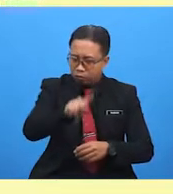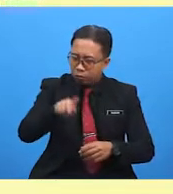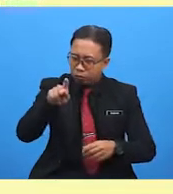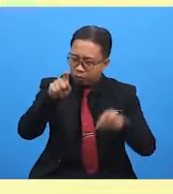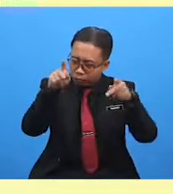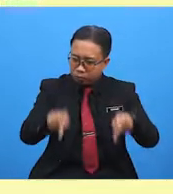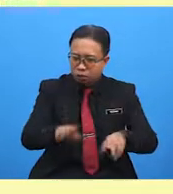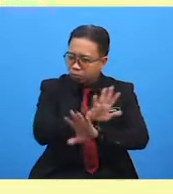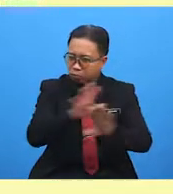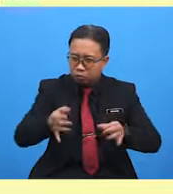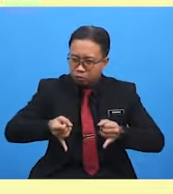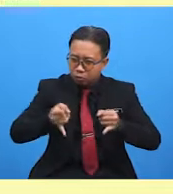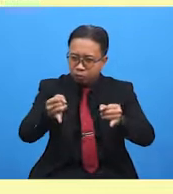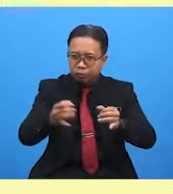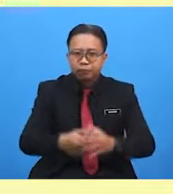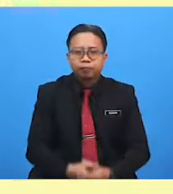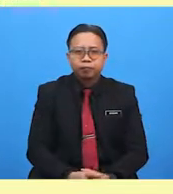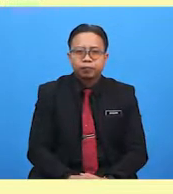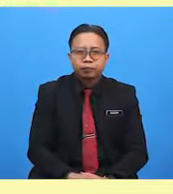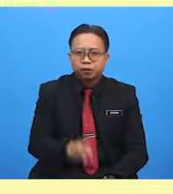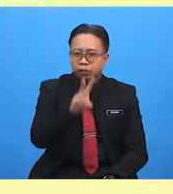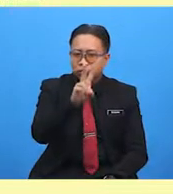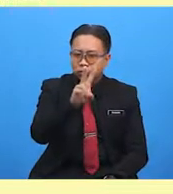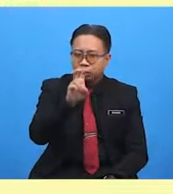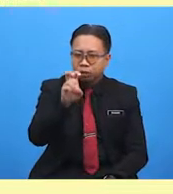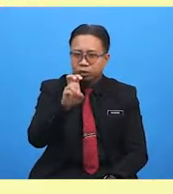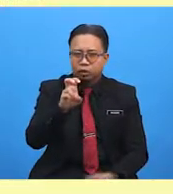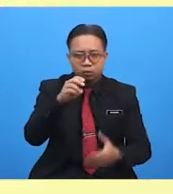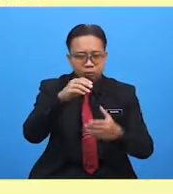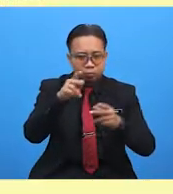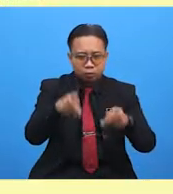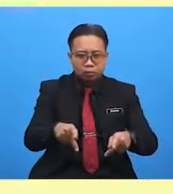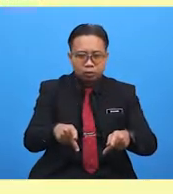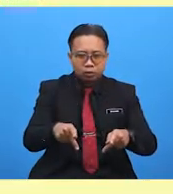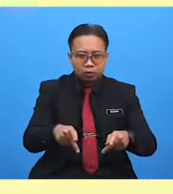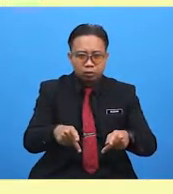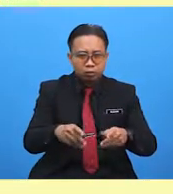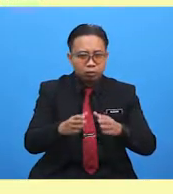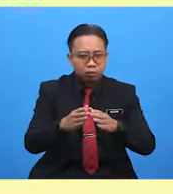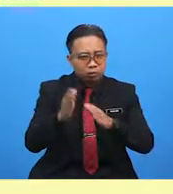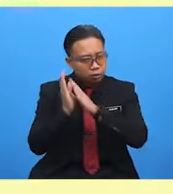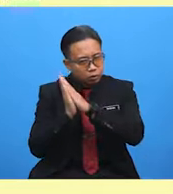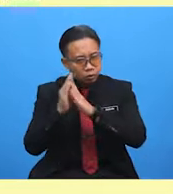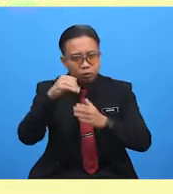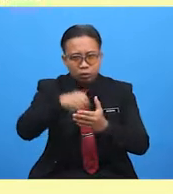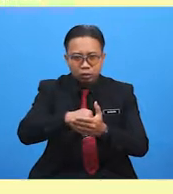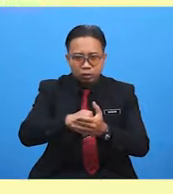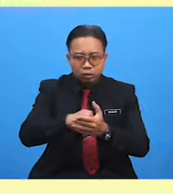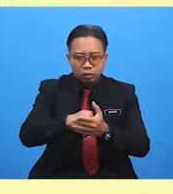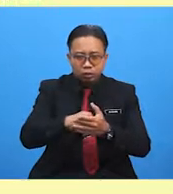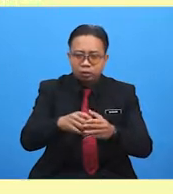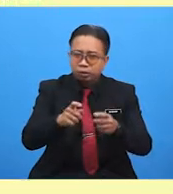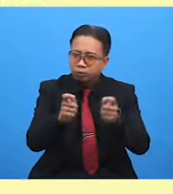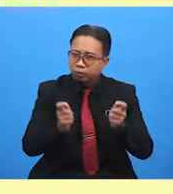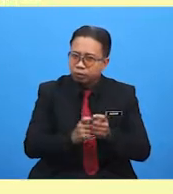isn't important. Twenty people spend the night in a local sports centre when blizzards on the M25